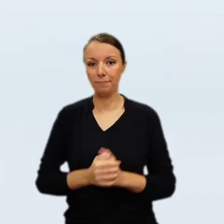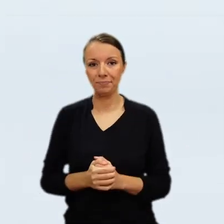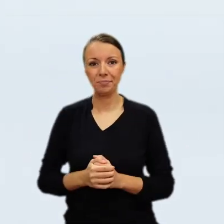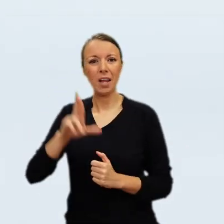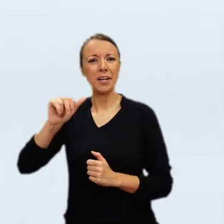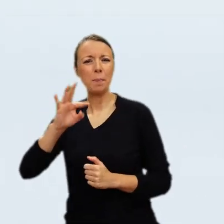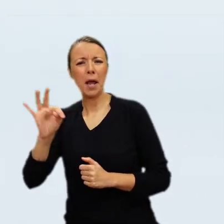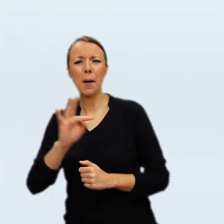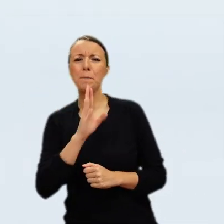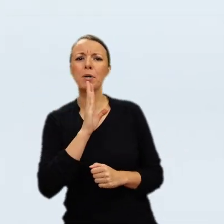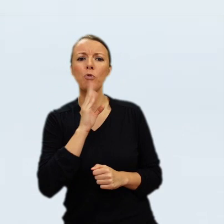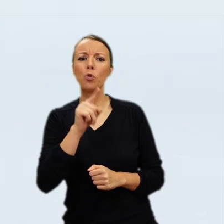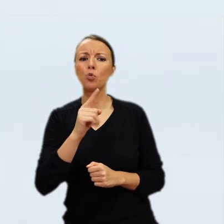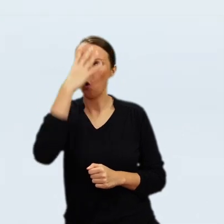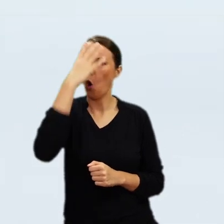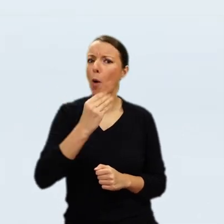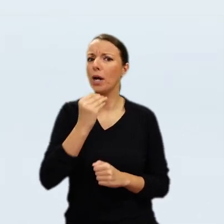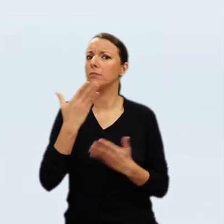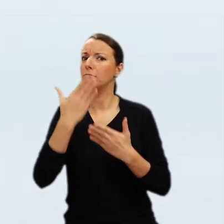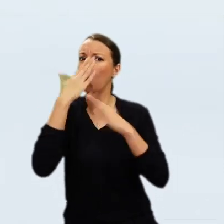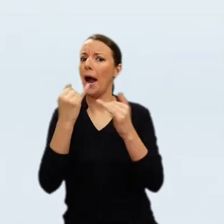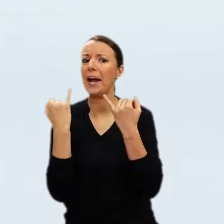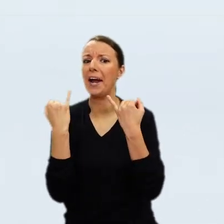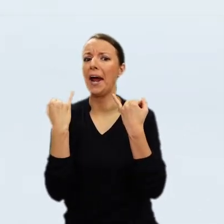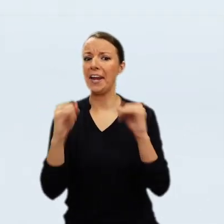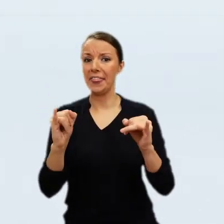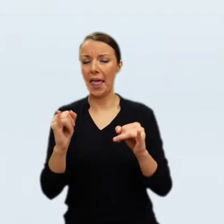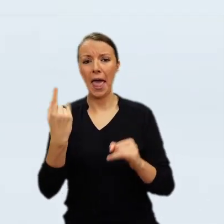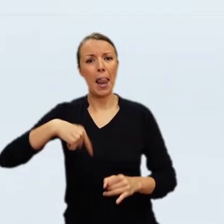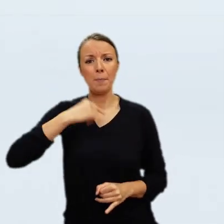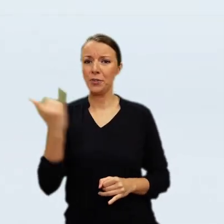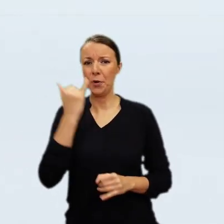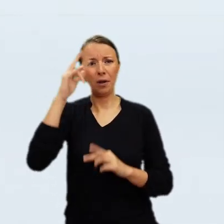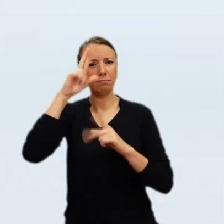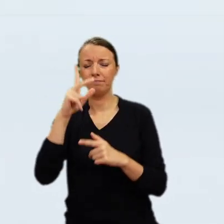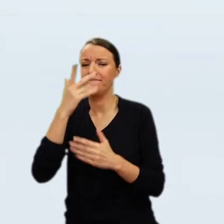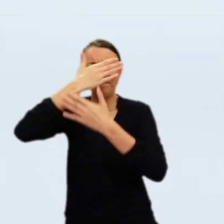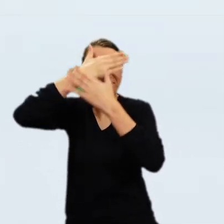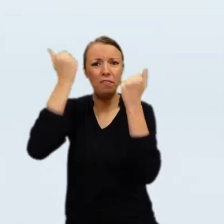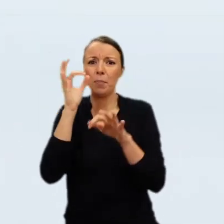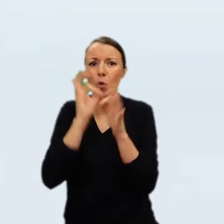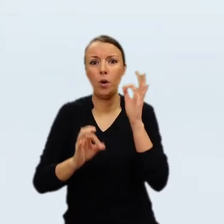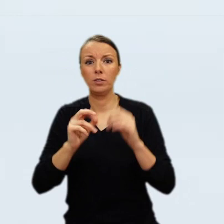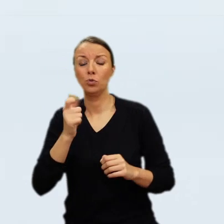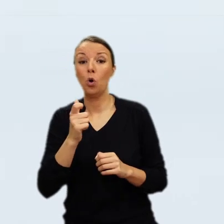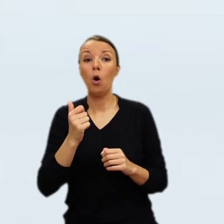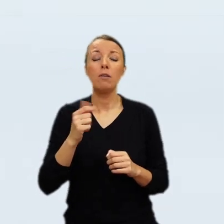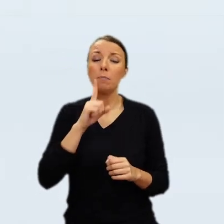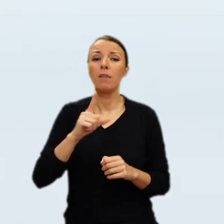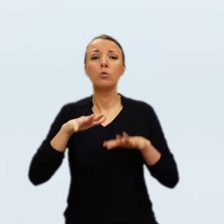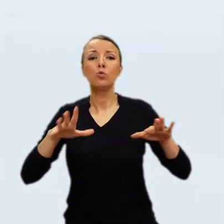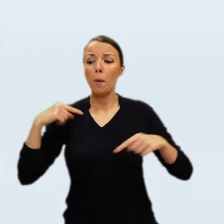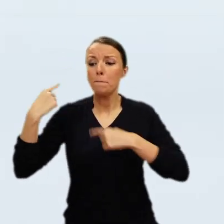signify something completely different, something that we still have not been able to identify, notwithstanding generations of studies and